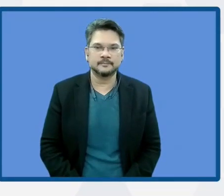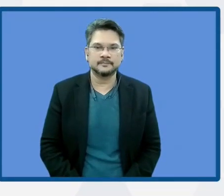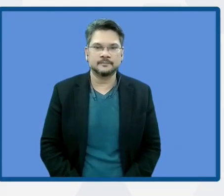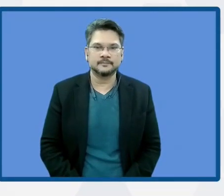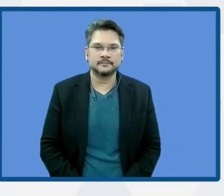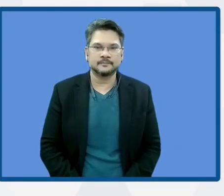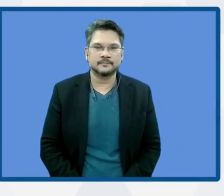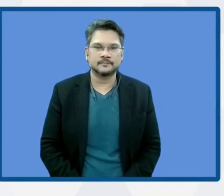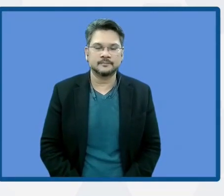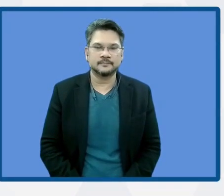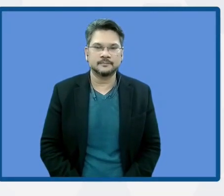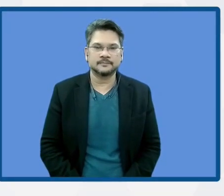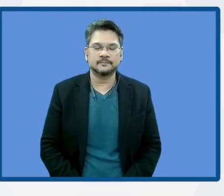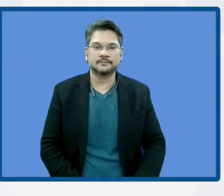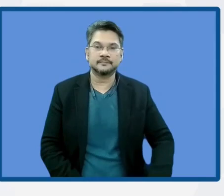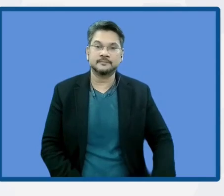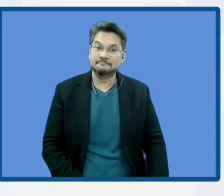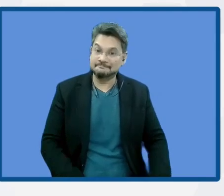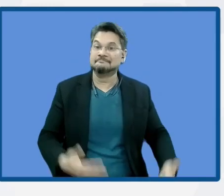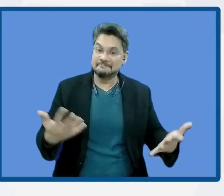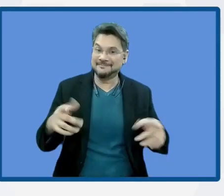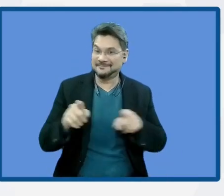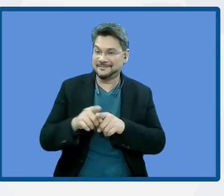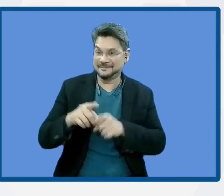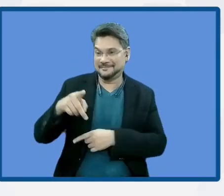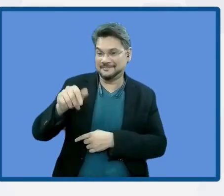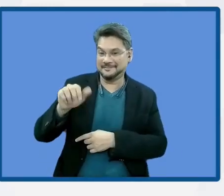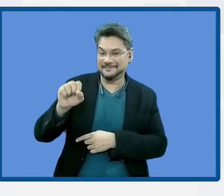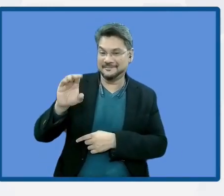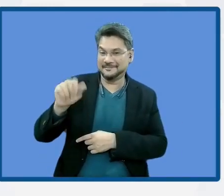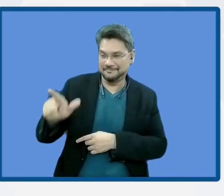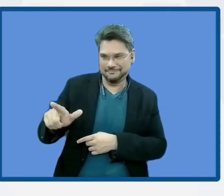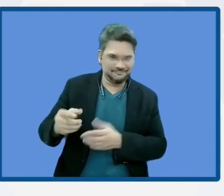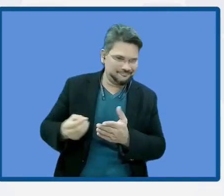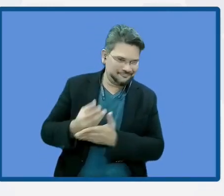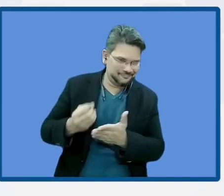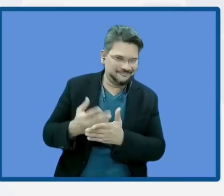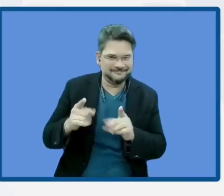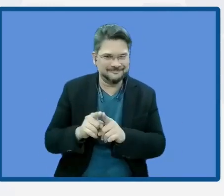In the same line as Pascal is saying, we have a similar experience.